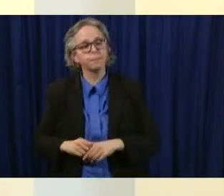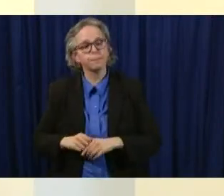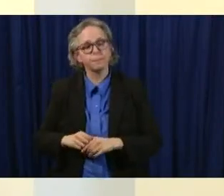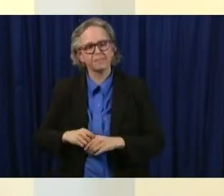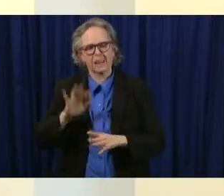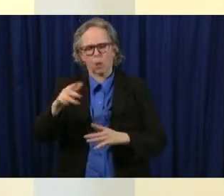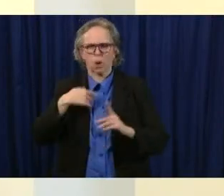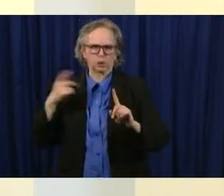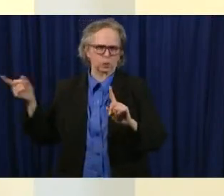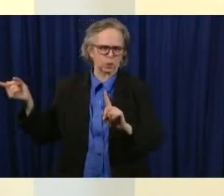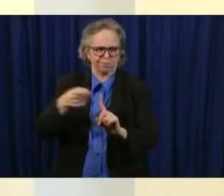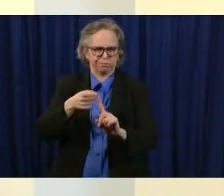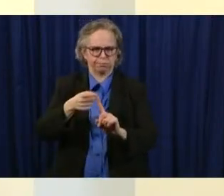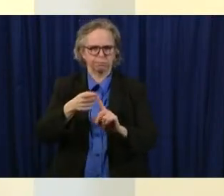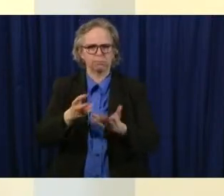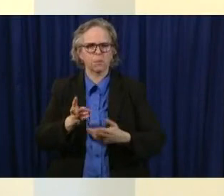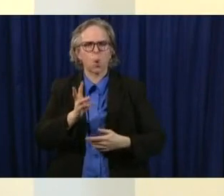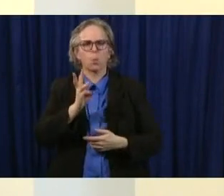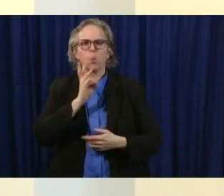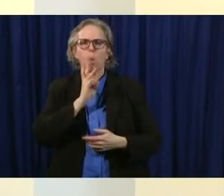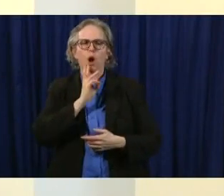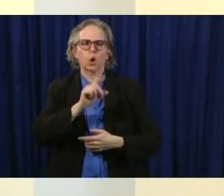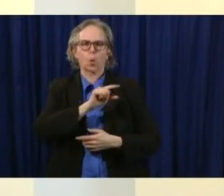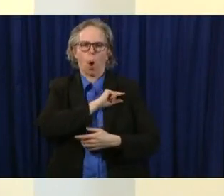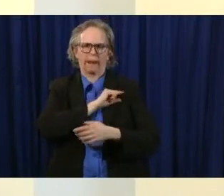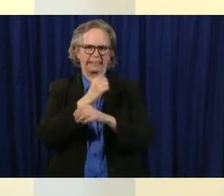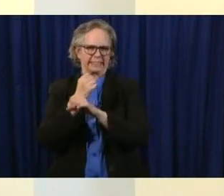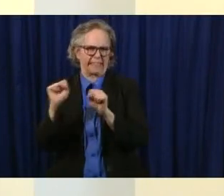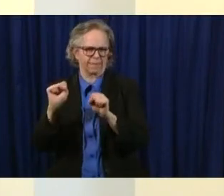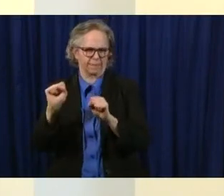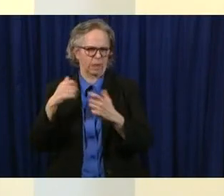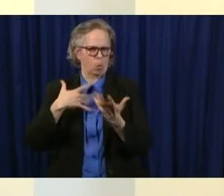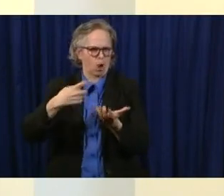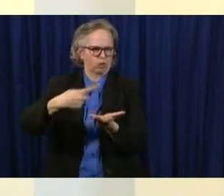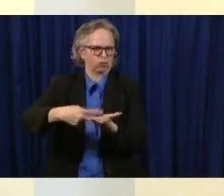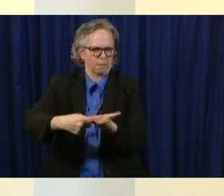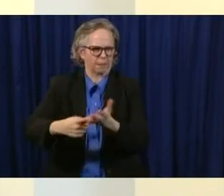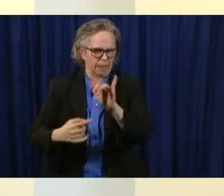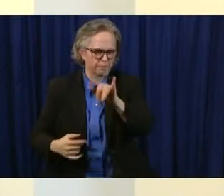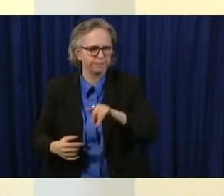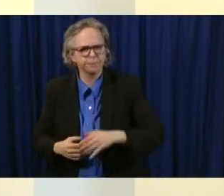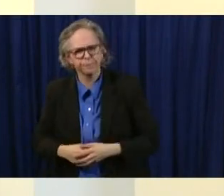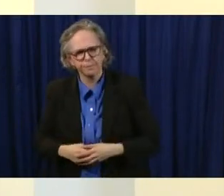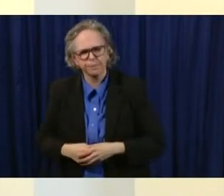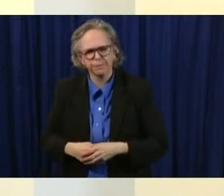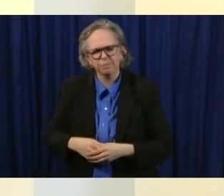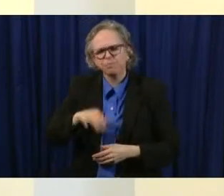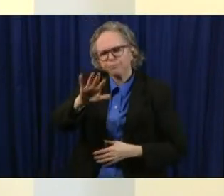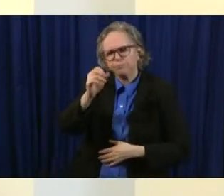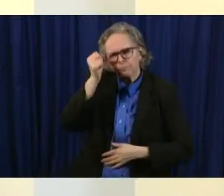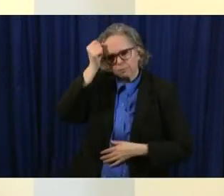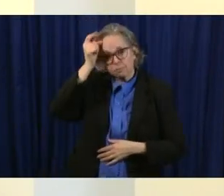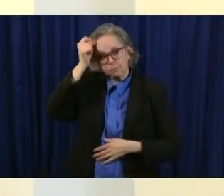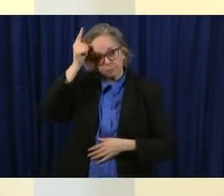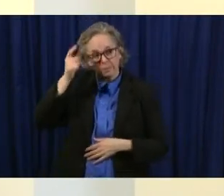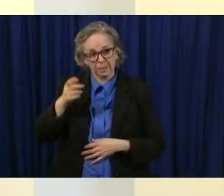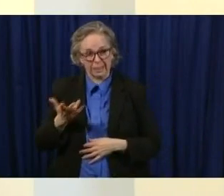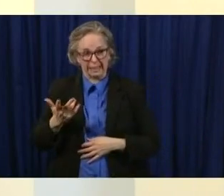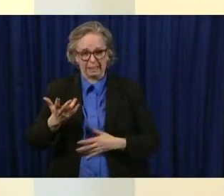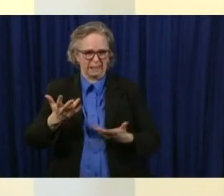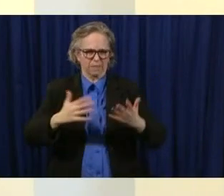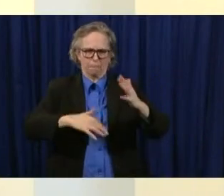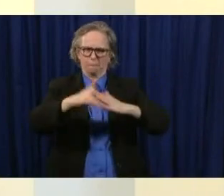people if they are starting to use a building or or some place where you haven't been for a while it's really important to flush your